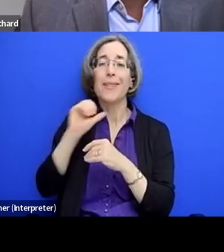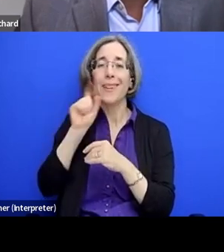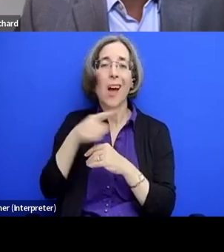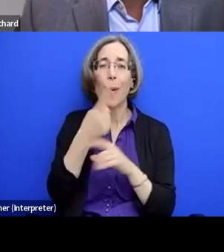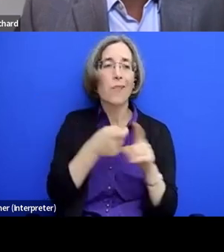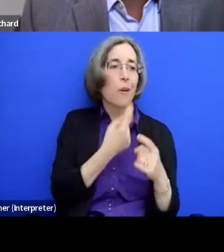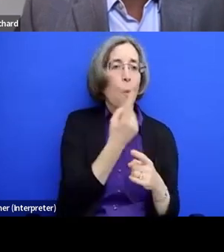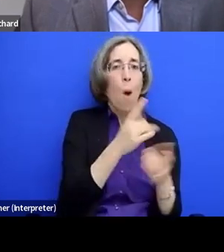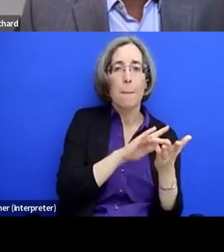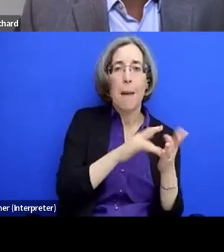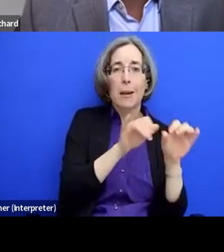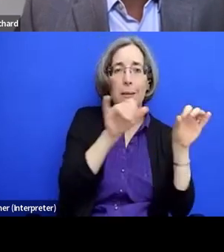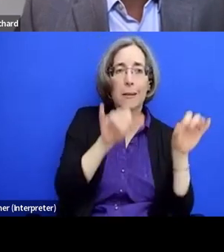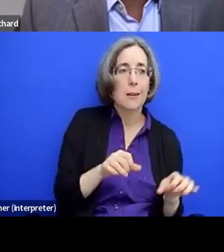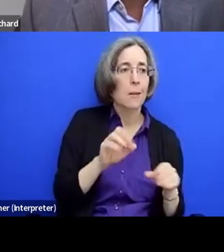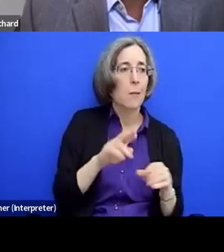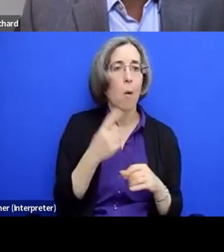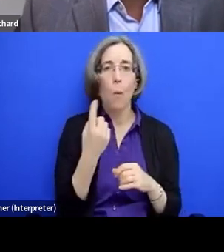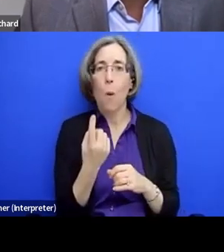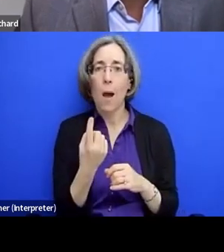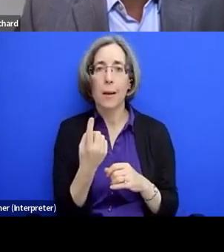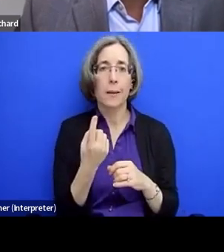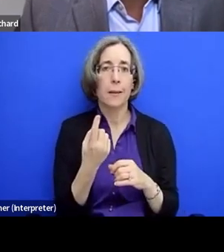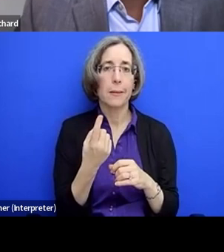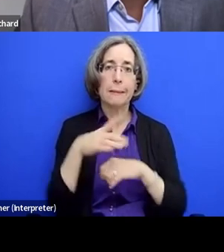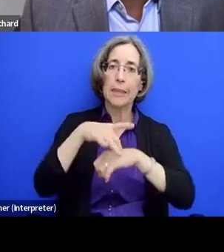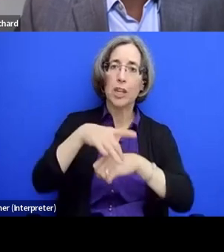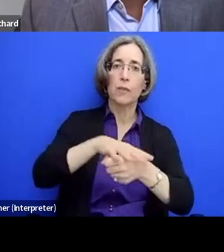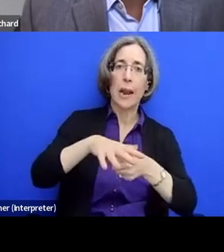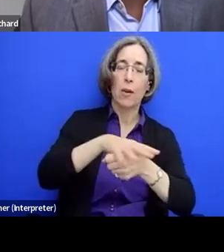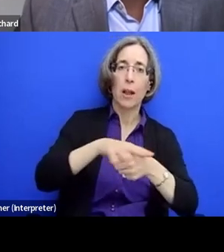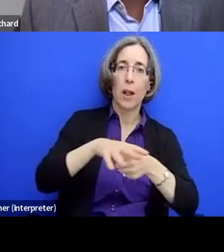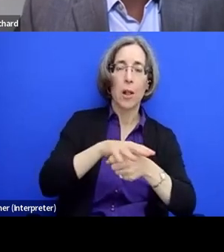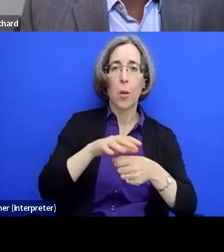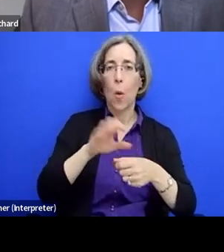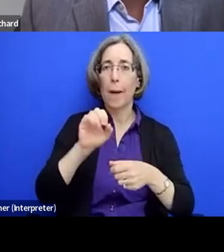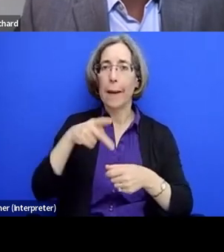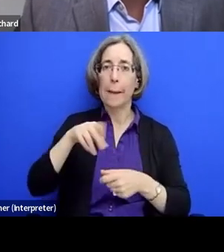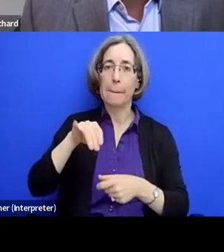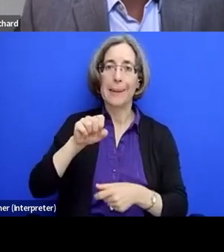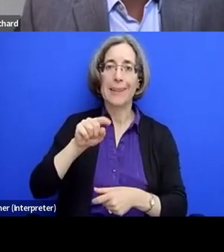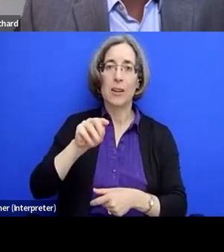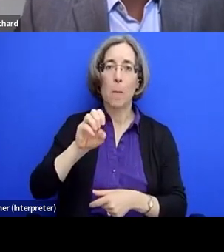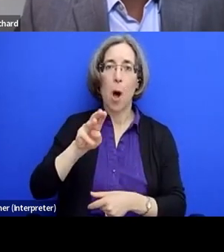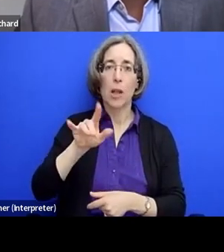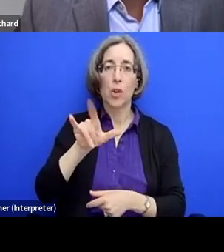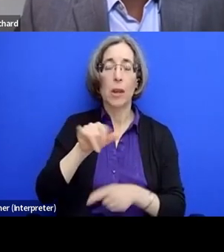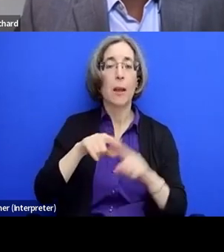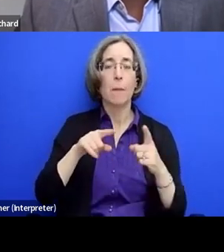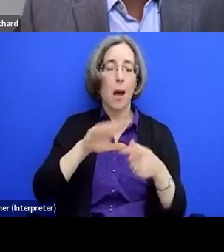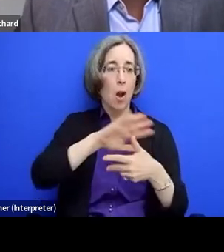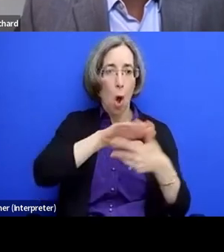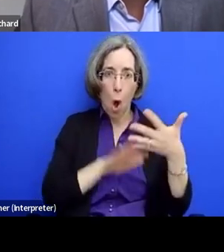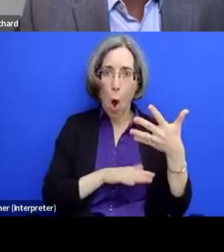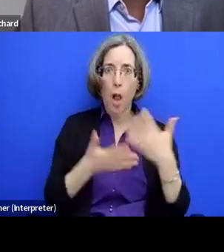any particular one, like geography or epistemology, but in the entanglement between them. So